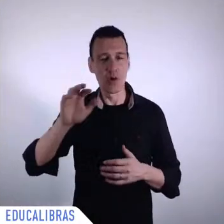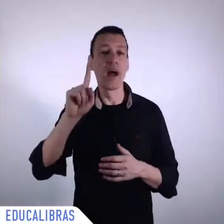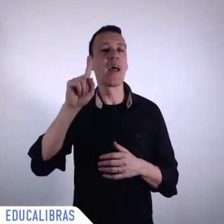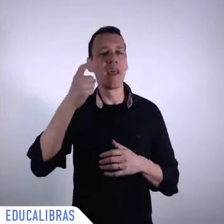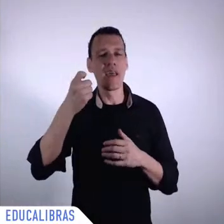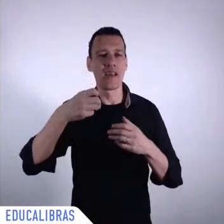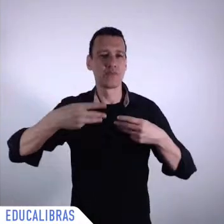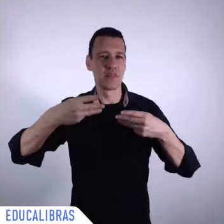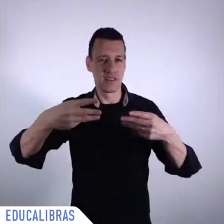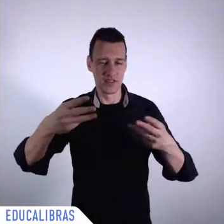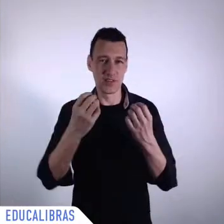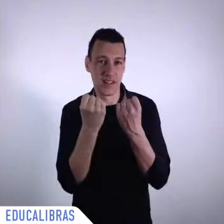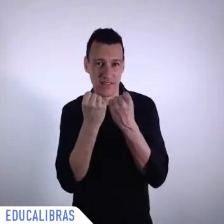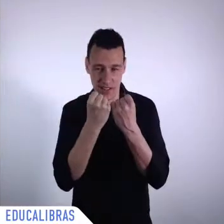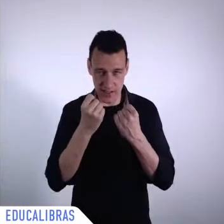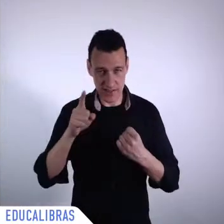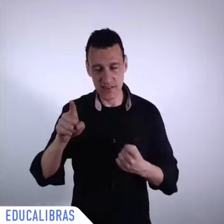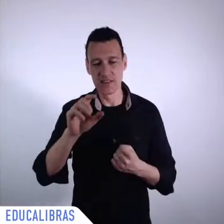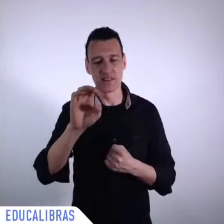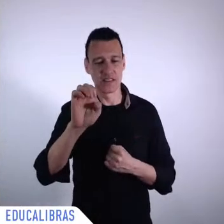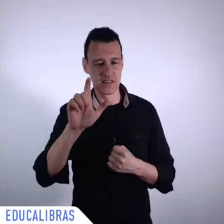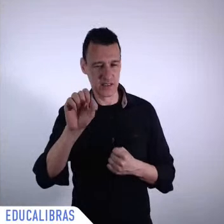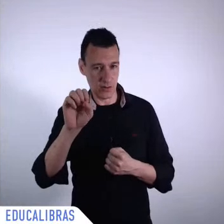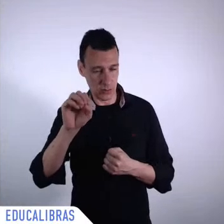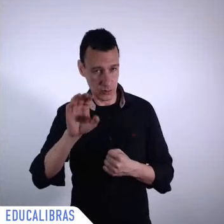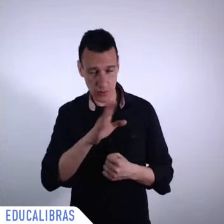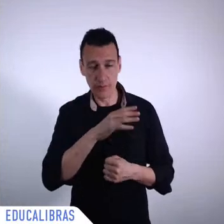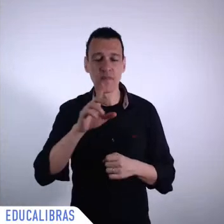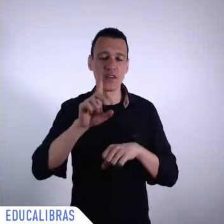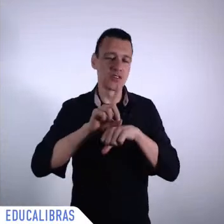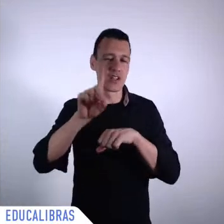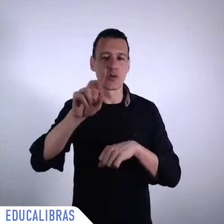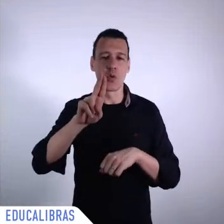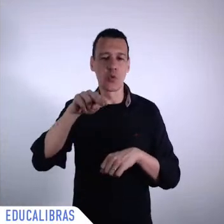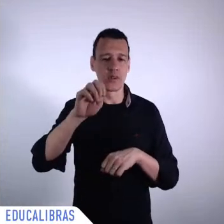Affairs Ministers and former Defense Minister Celso Amorim.